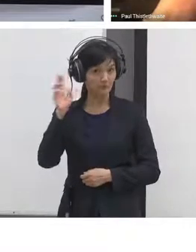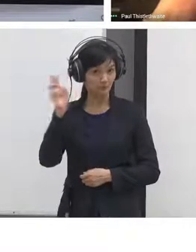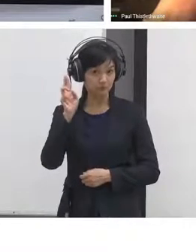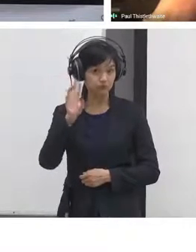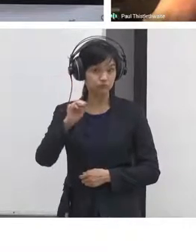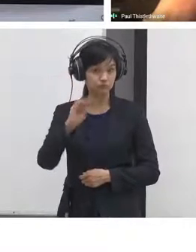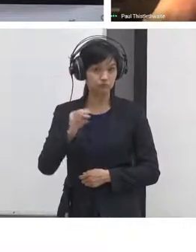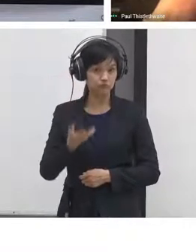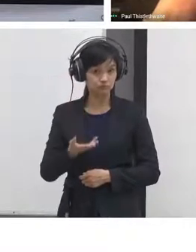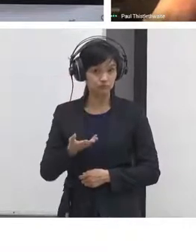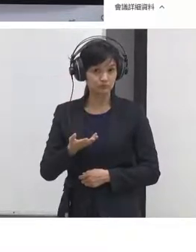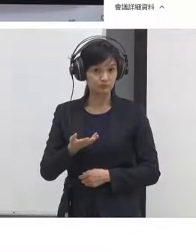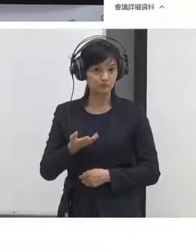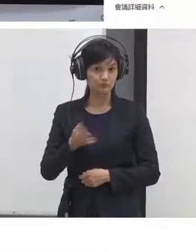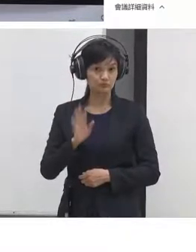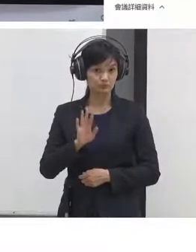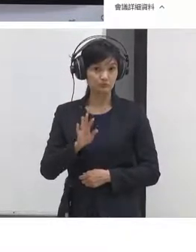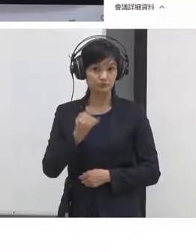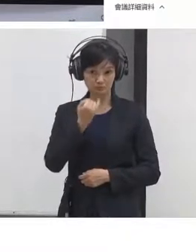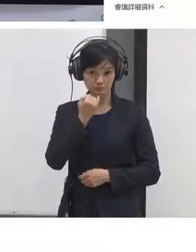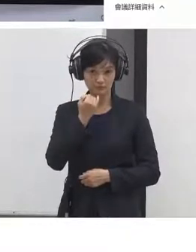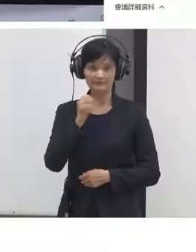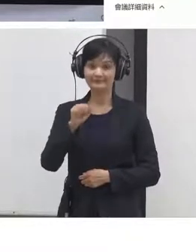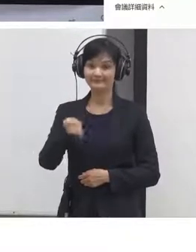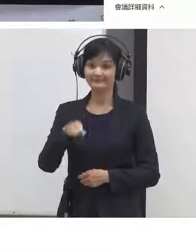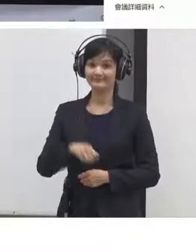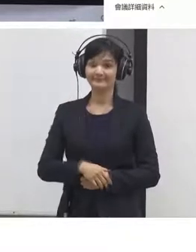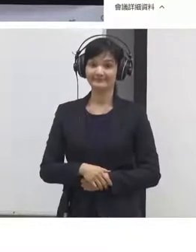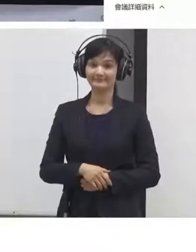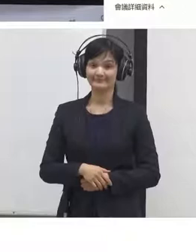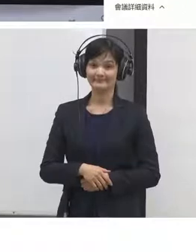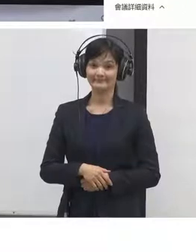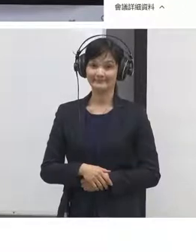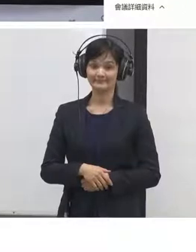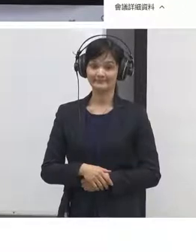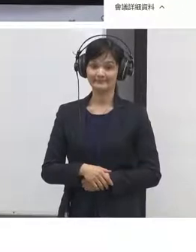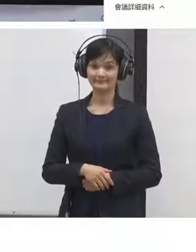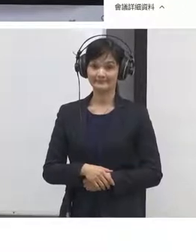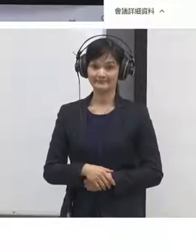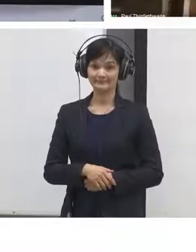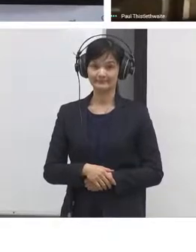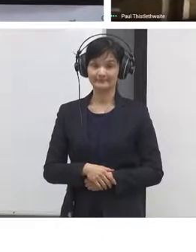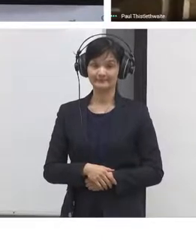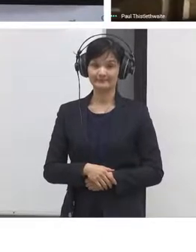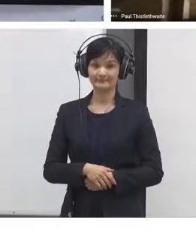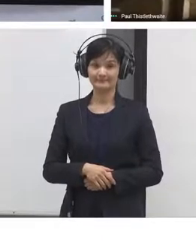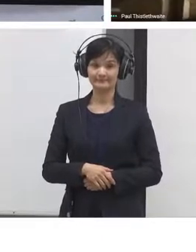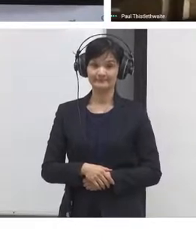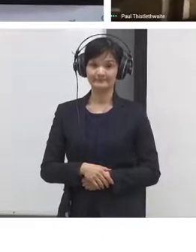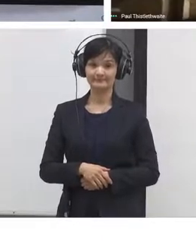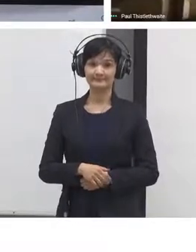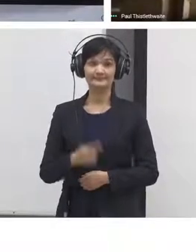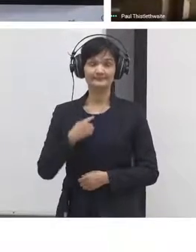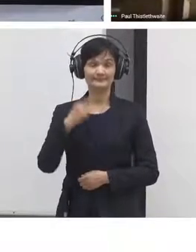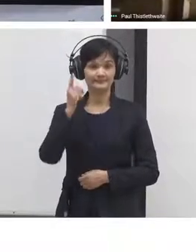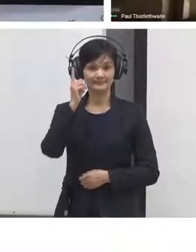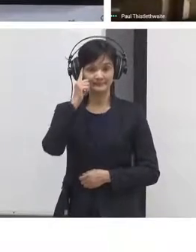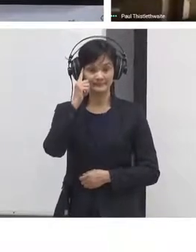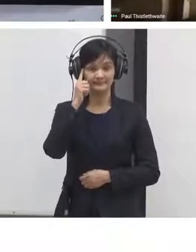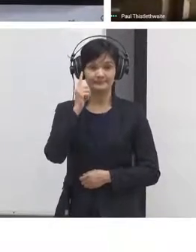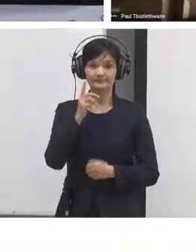Not really? Yes. Okay. I will ask you to describe the